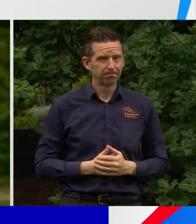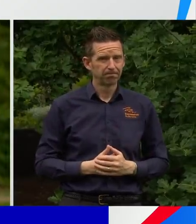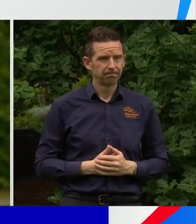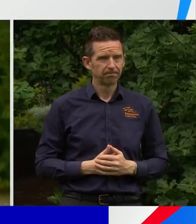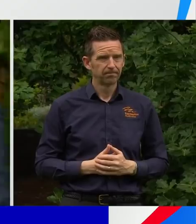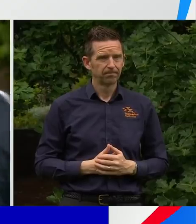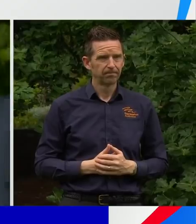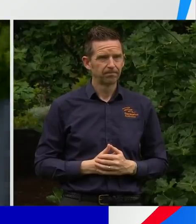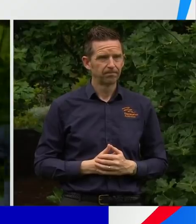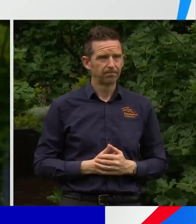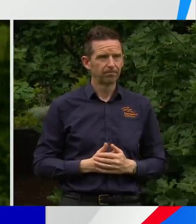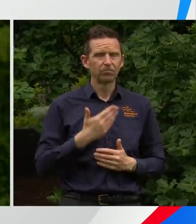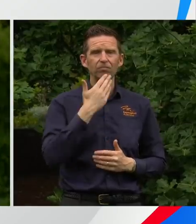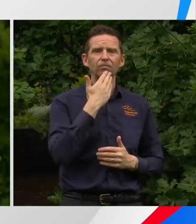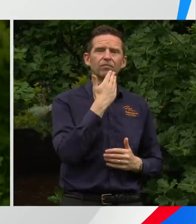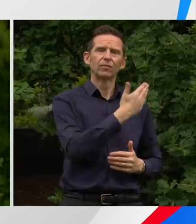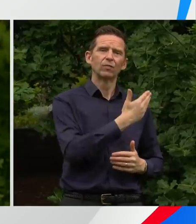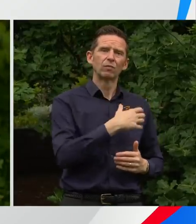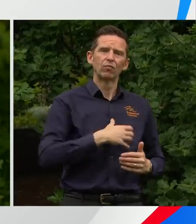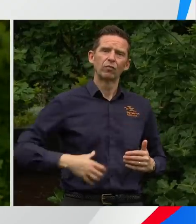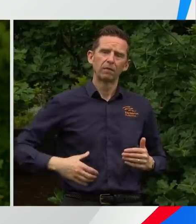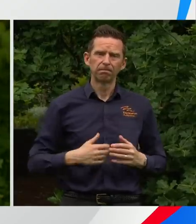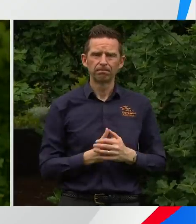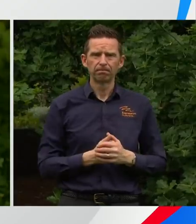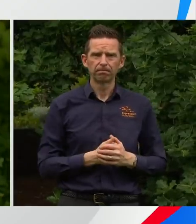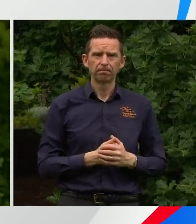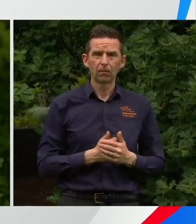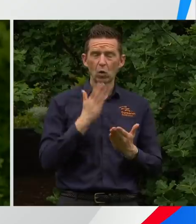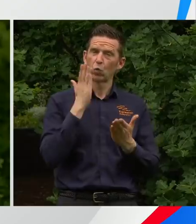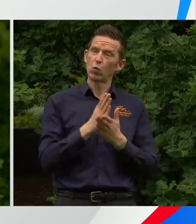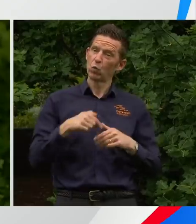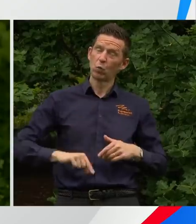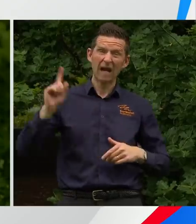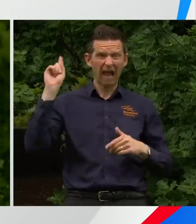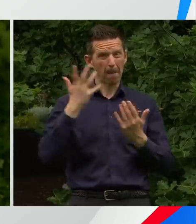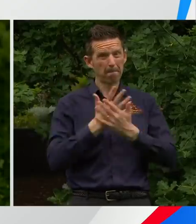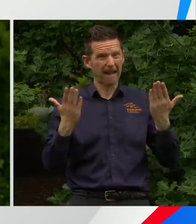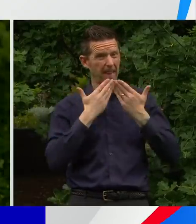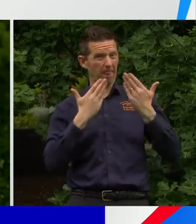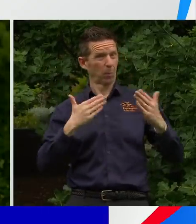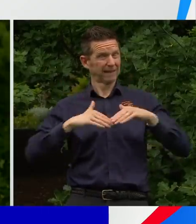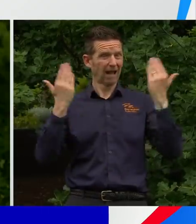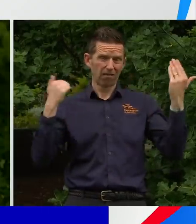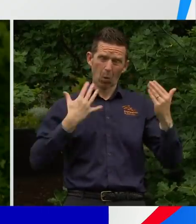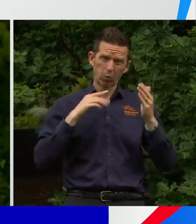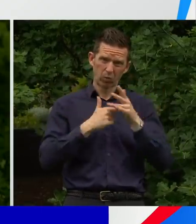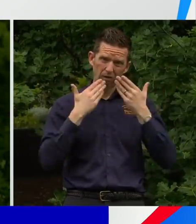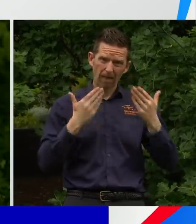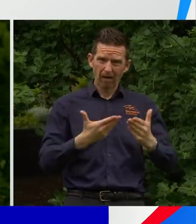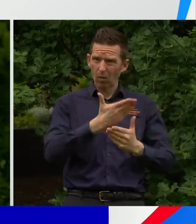Thank you, Premier. This certainly is thank you day. I want to thank every single Victorian who's